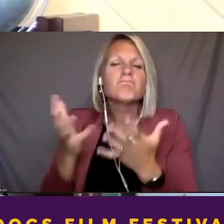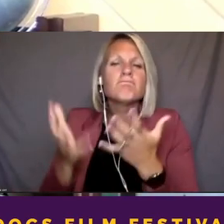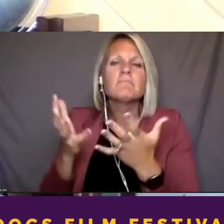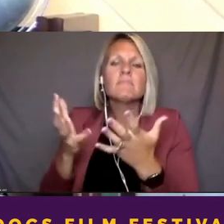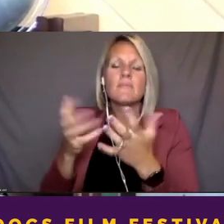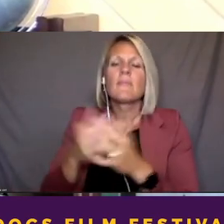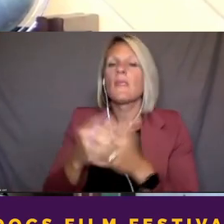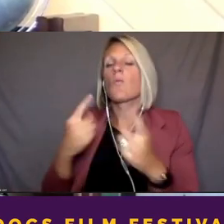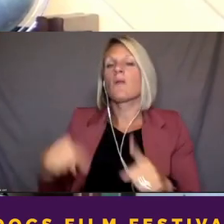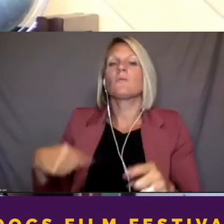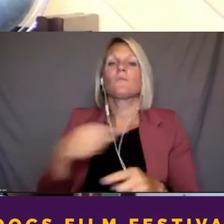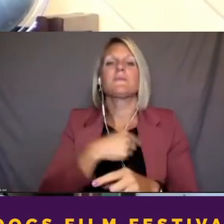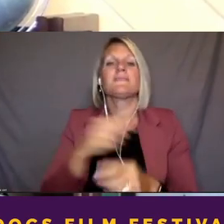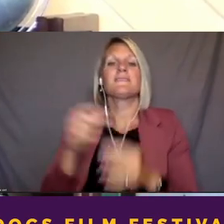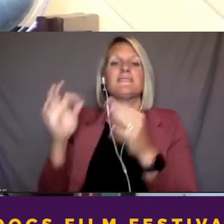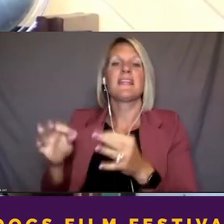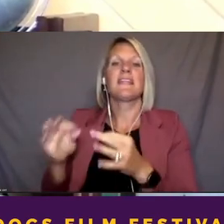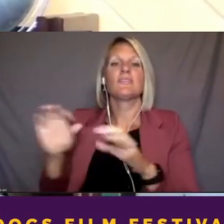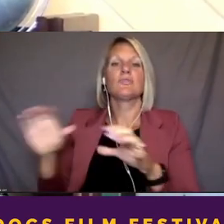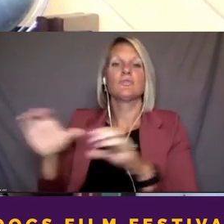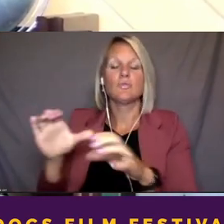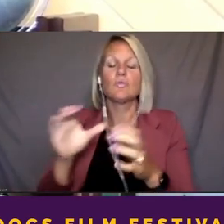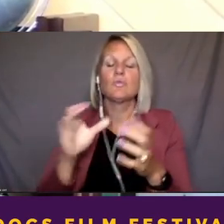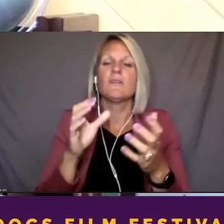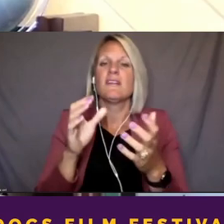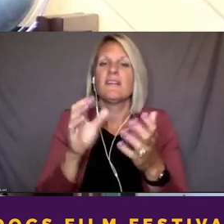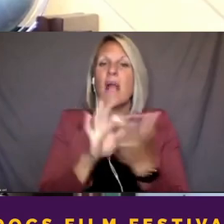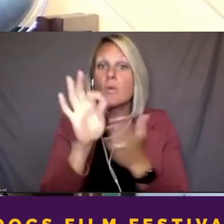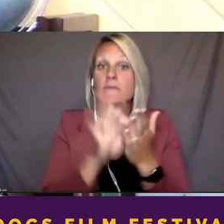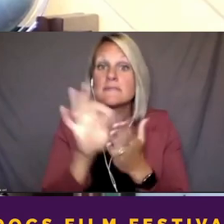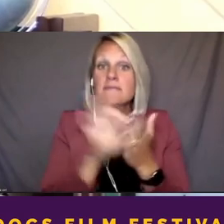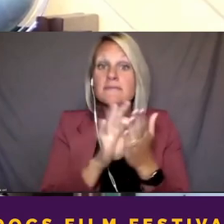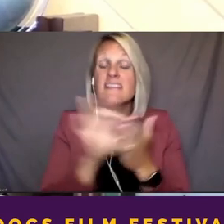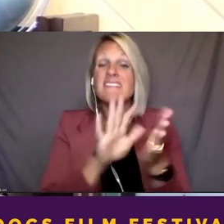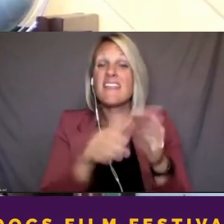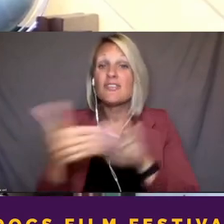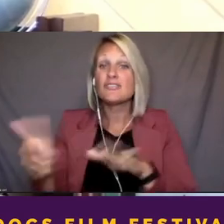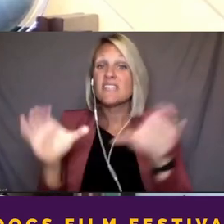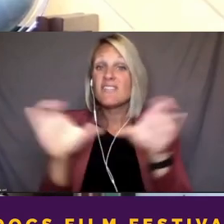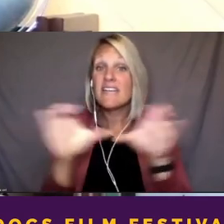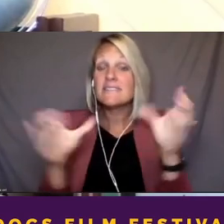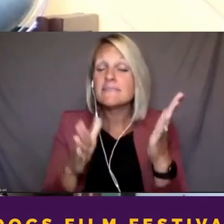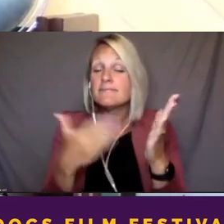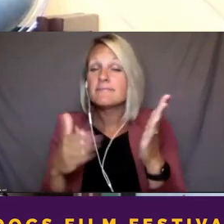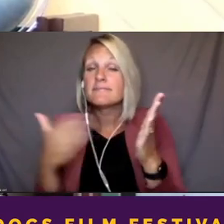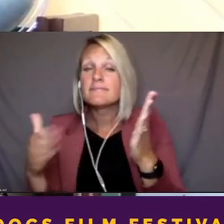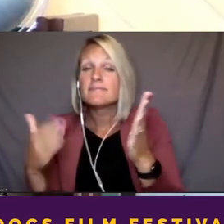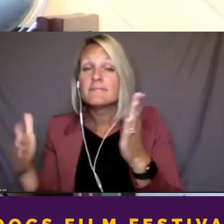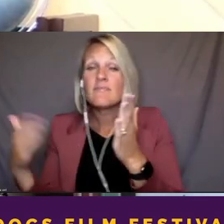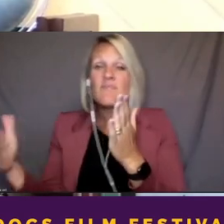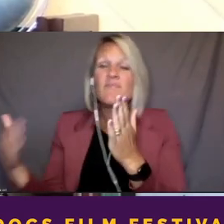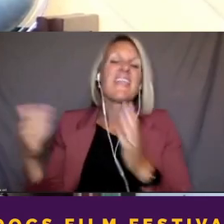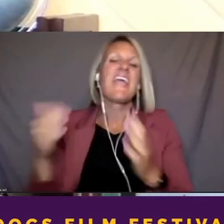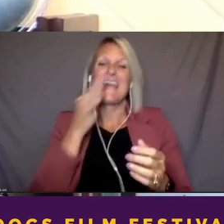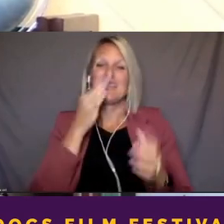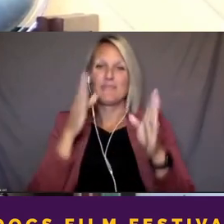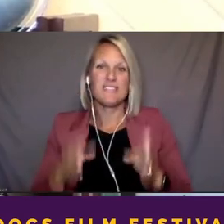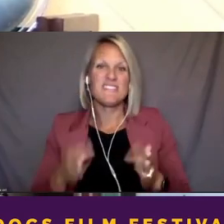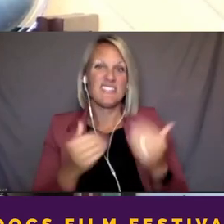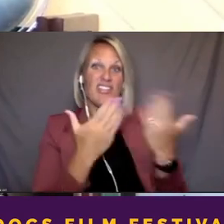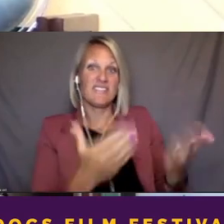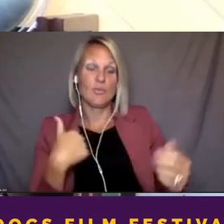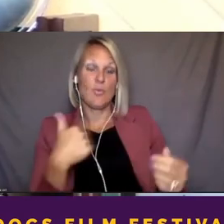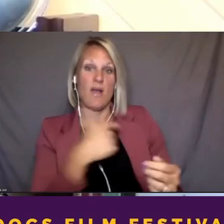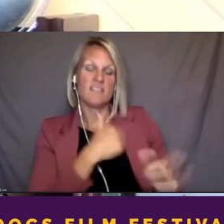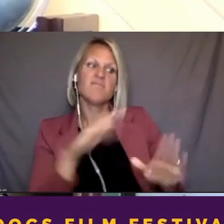you when we started counting the death certificates, that was actually experts suggesting to us that that was a way we could approach it. So we were following experts